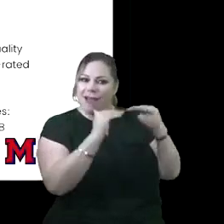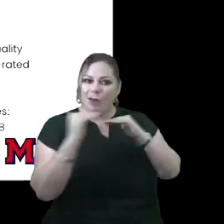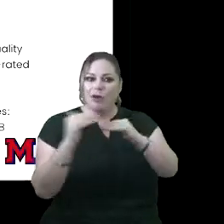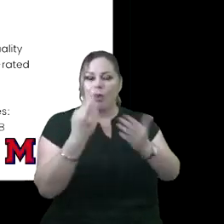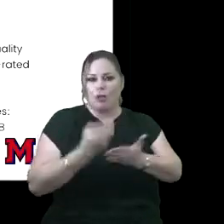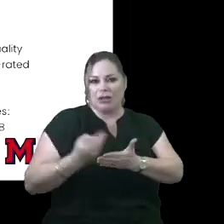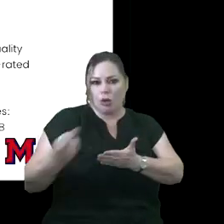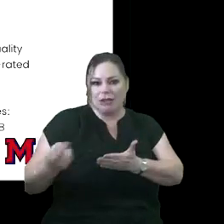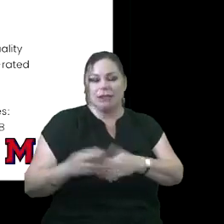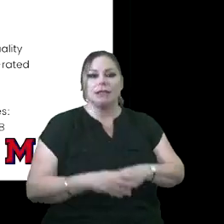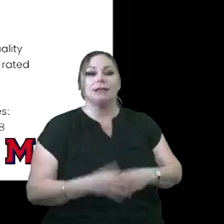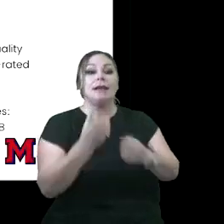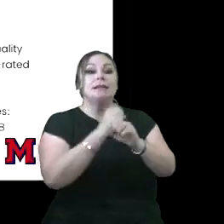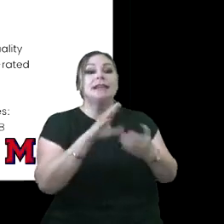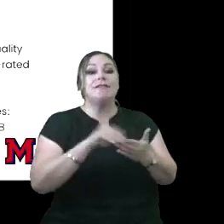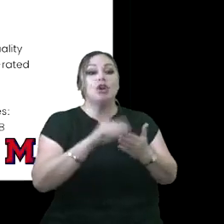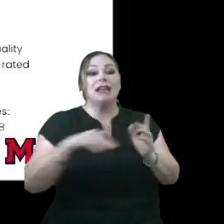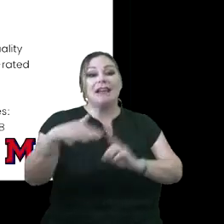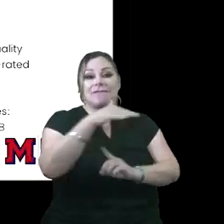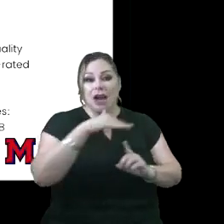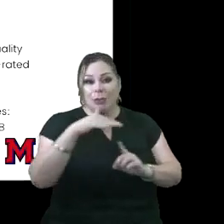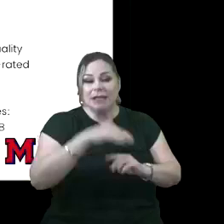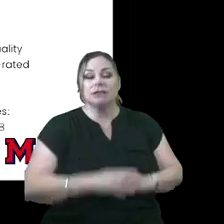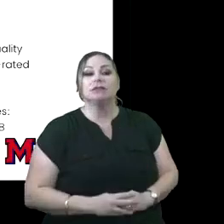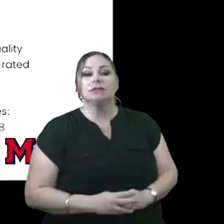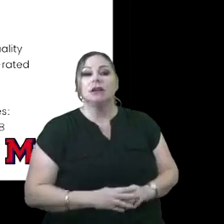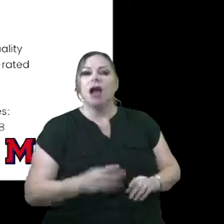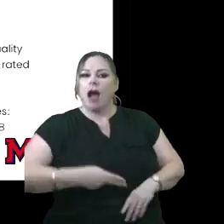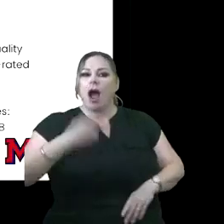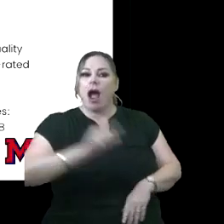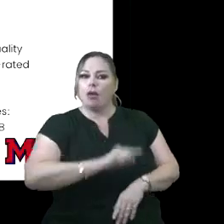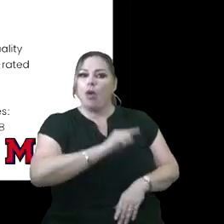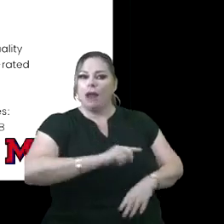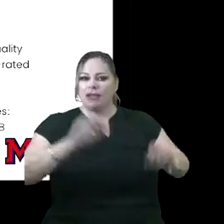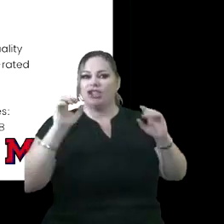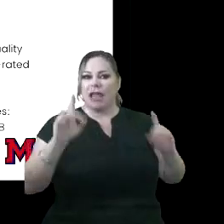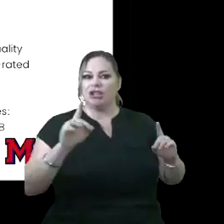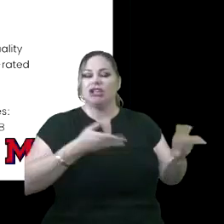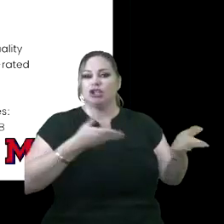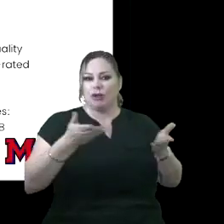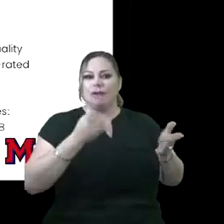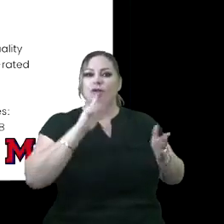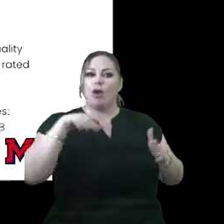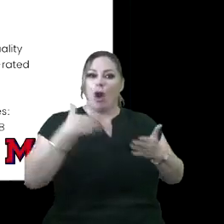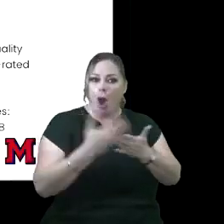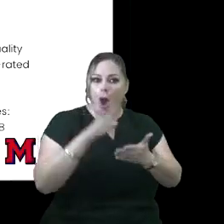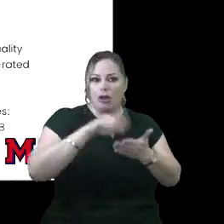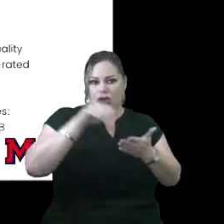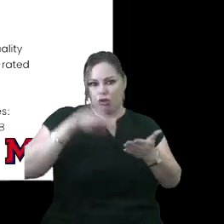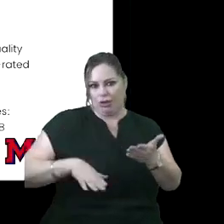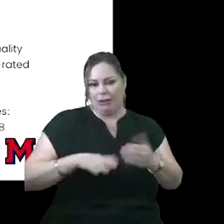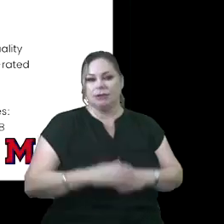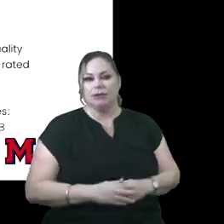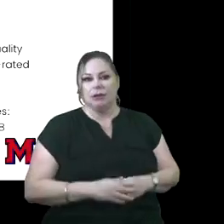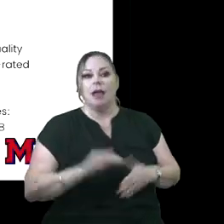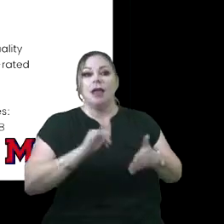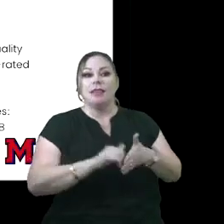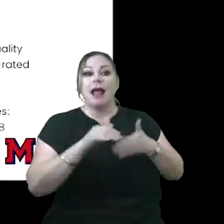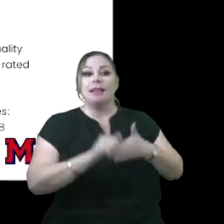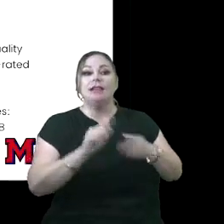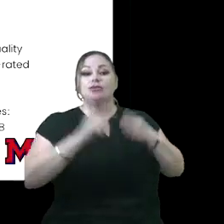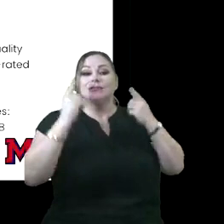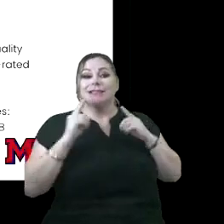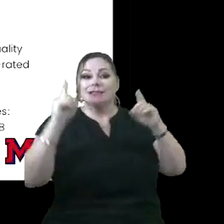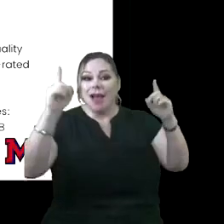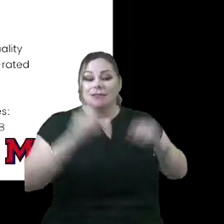resources, a safe learning environment, environment and high quality educational services for our all scholars to successfully achieve